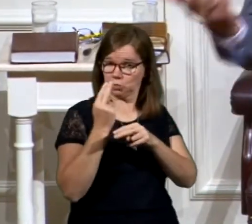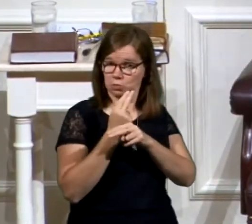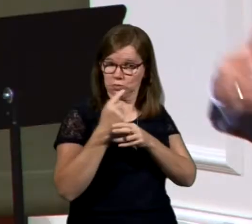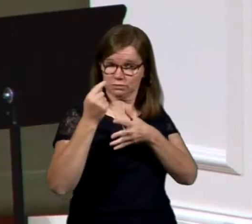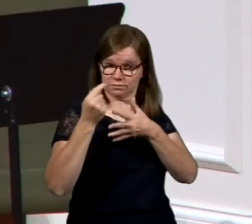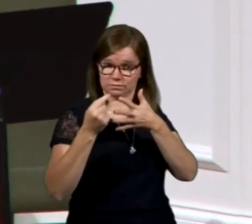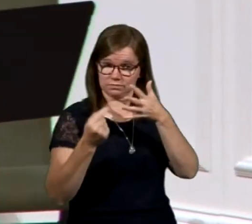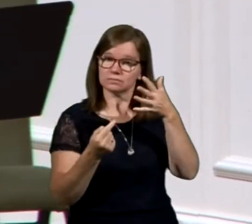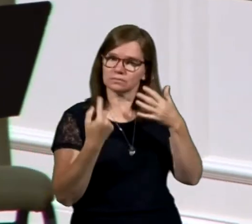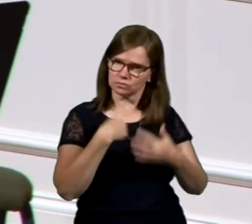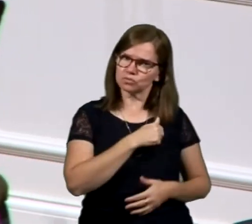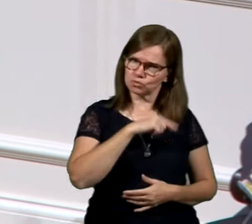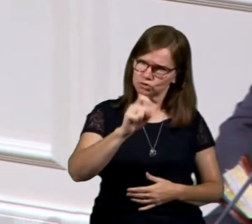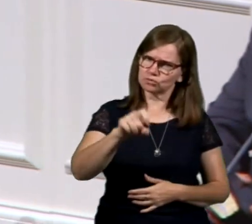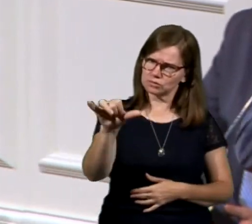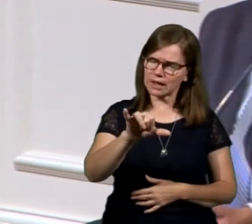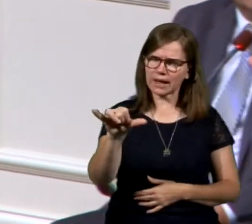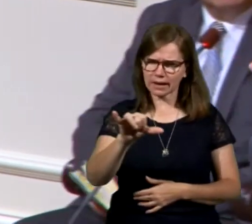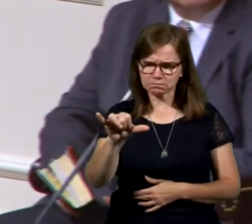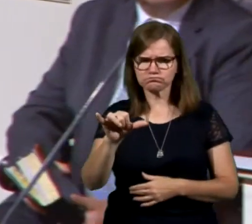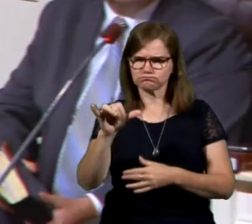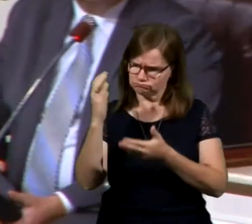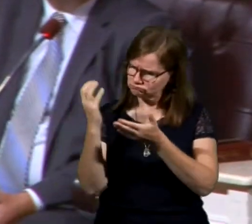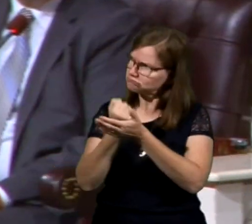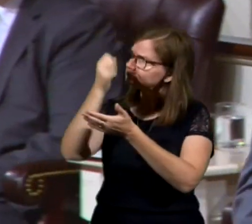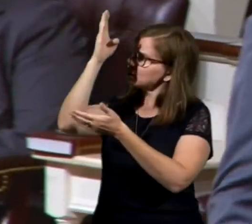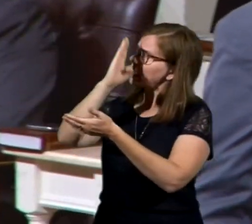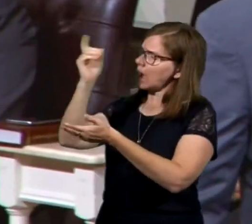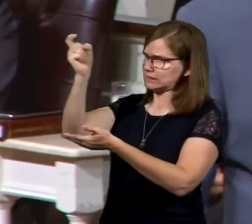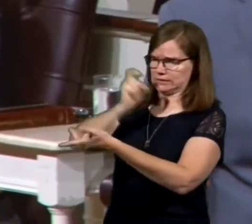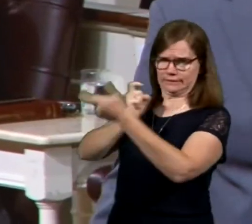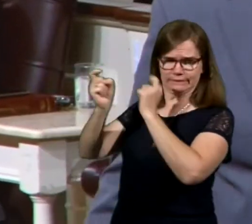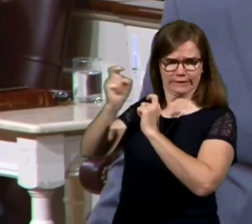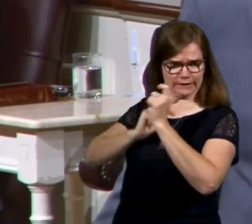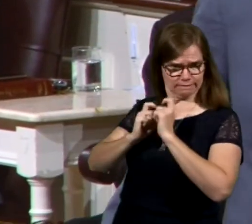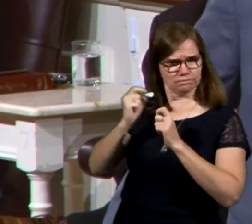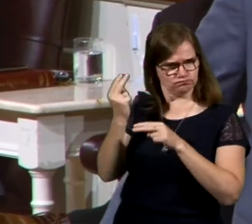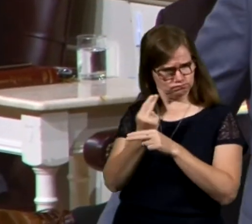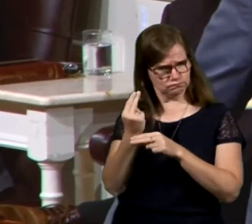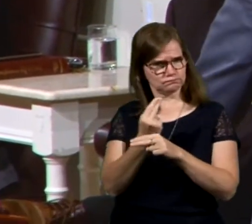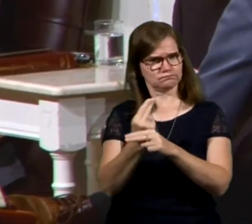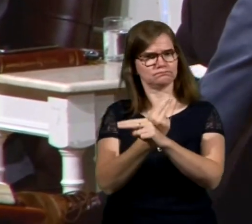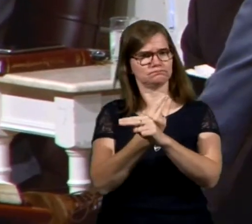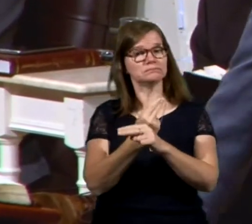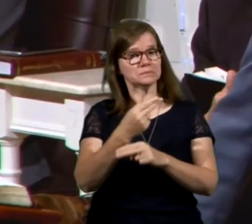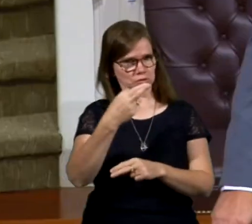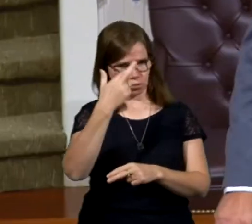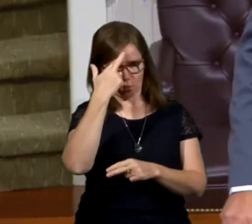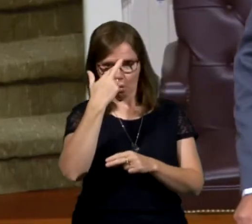in. And by the way, that's what we should do. Use whatever God's given you. He even used his Roman citizenship.